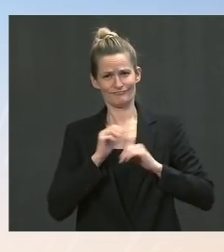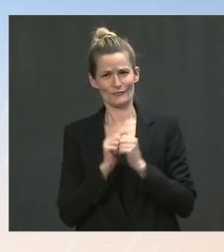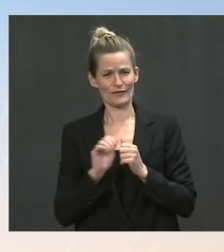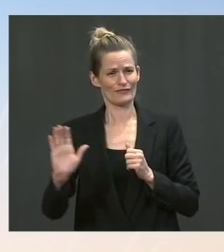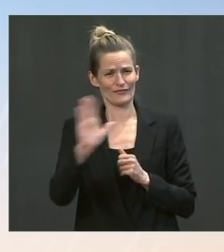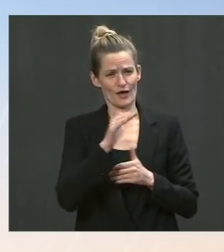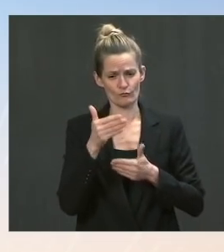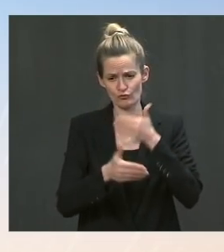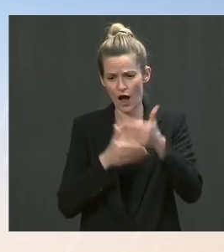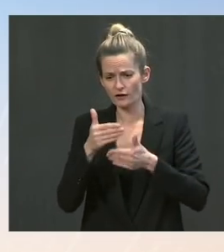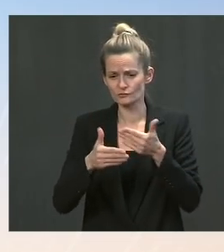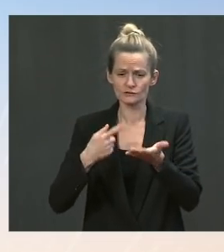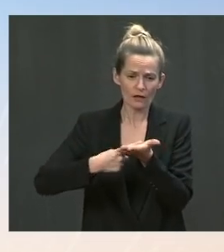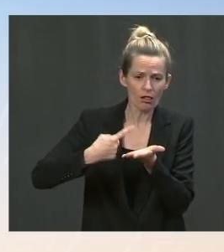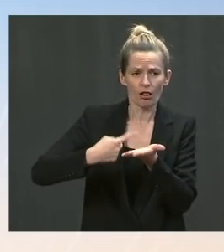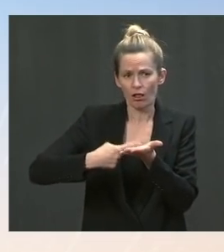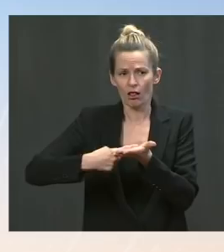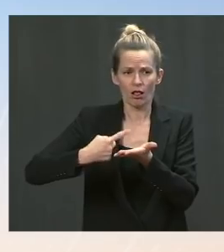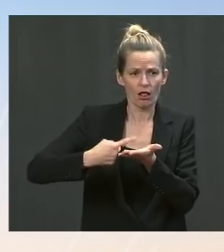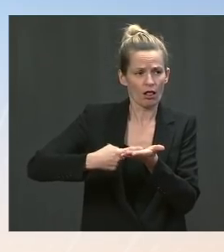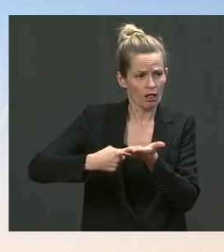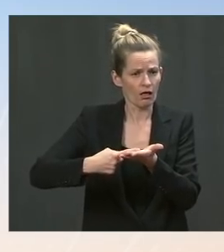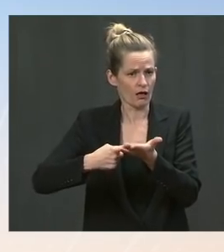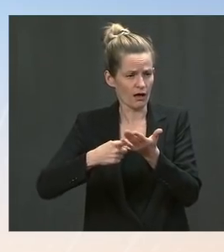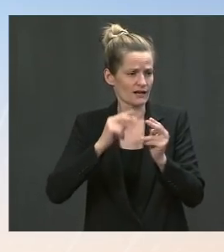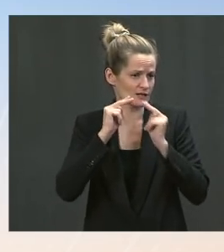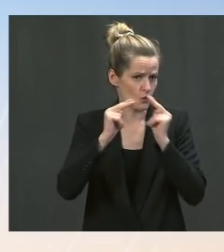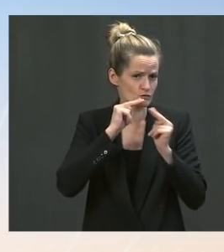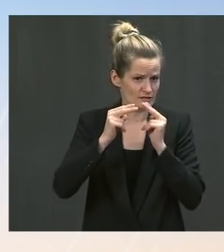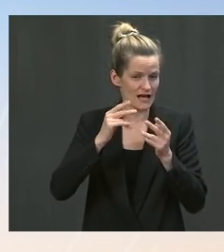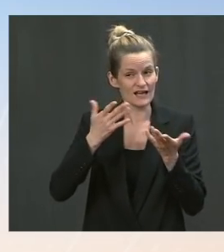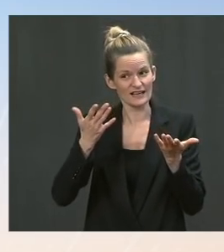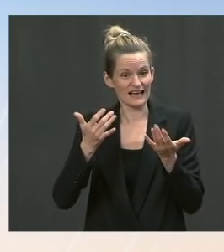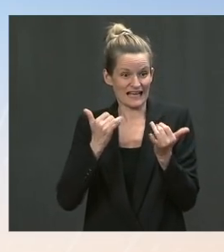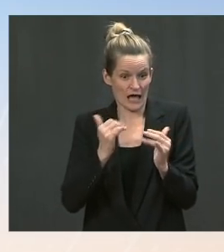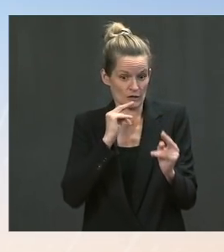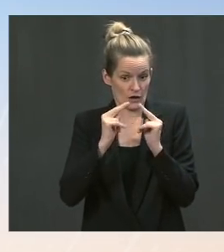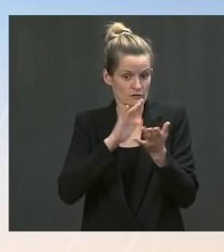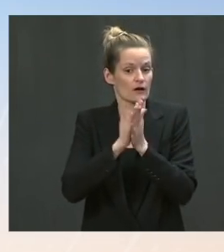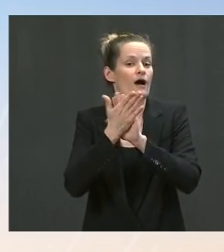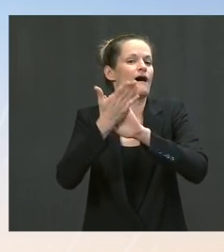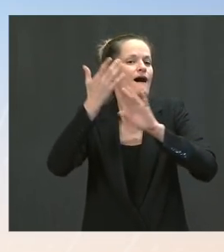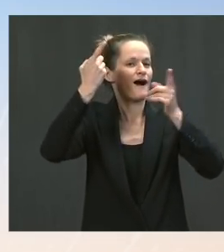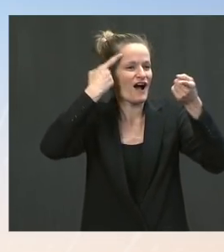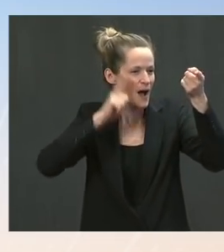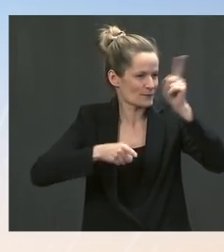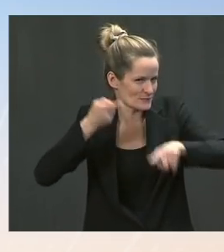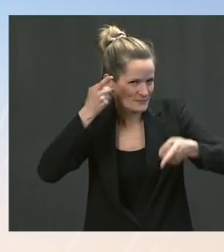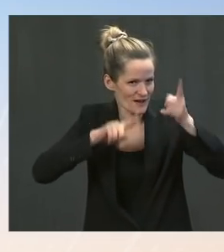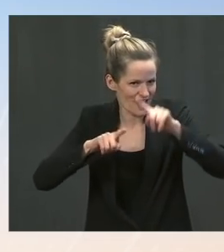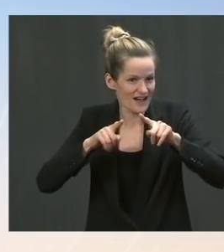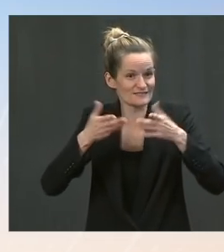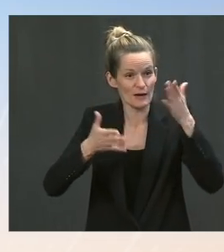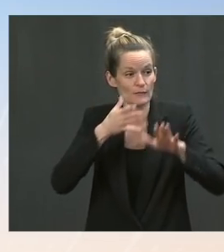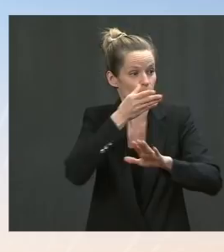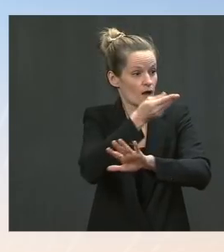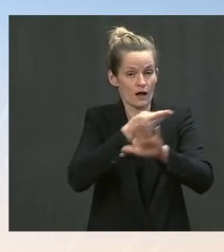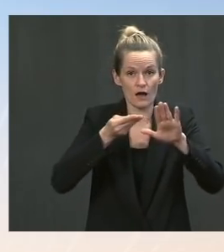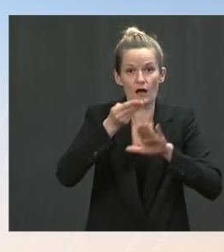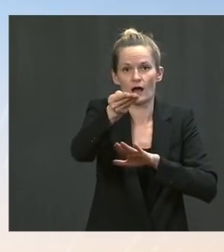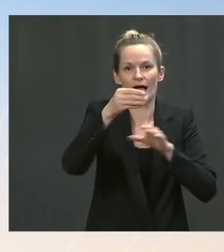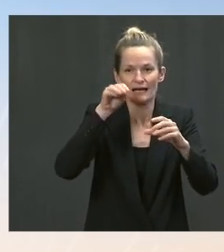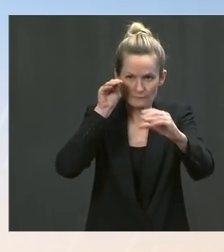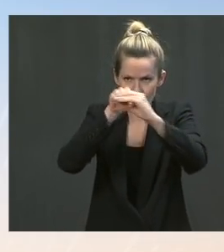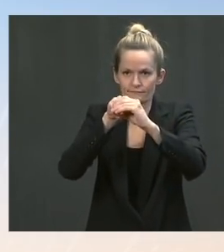sponsored by Senators Warner, Portman, and Sinema to advance the bipartisan infrastructure package and clarify the measure to reduce tax